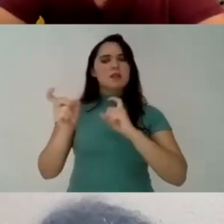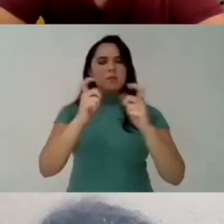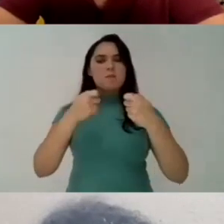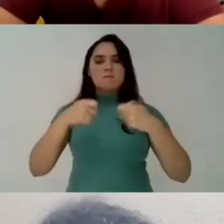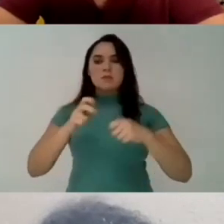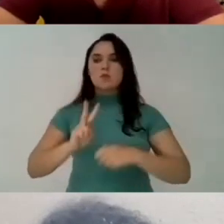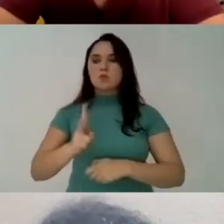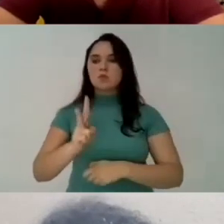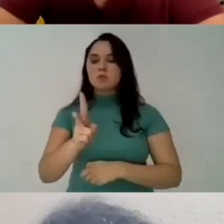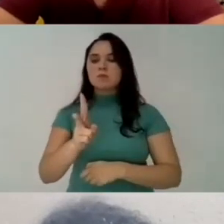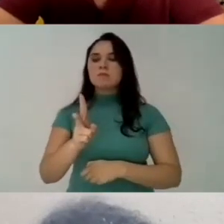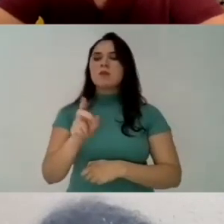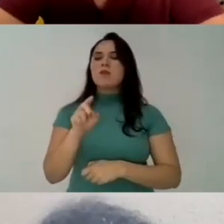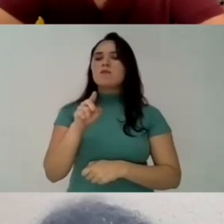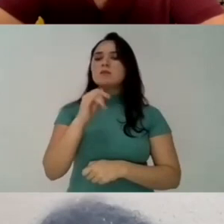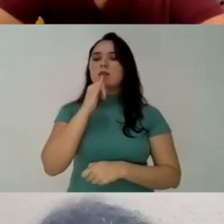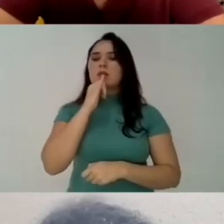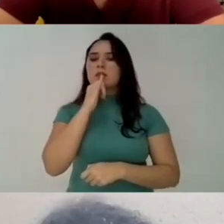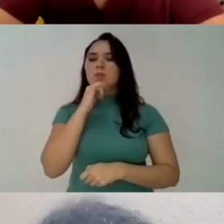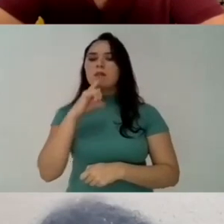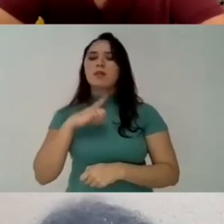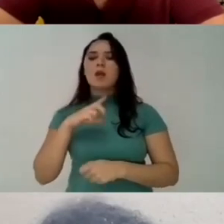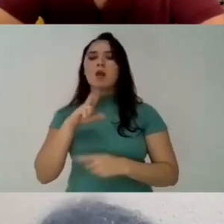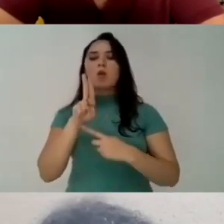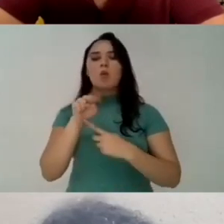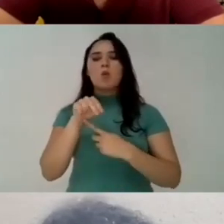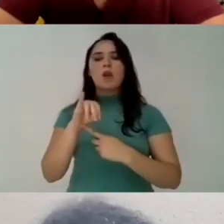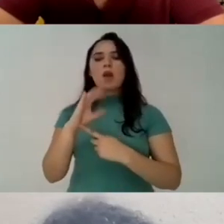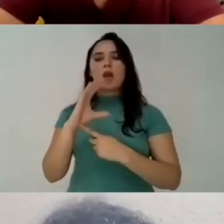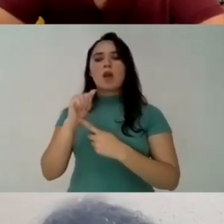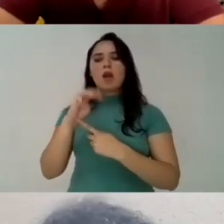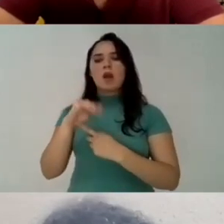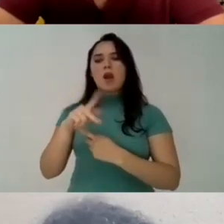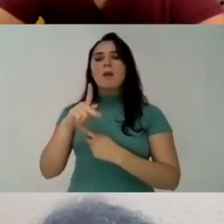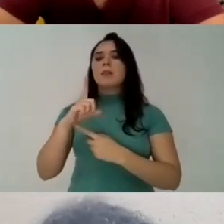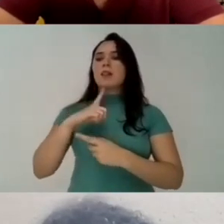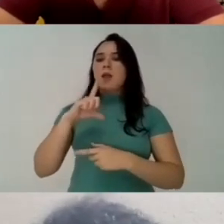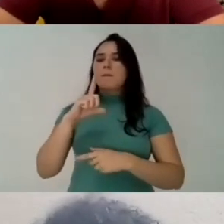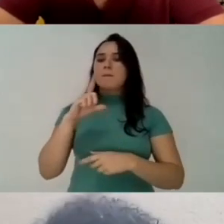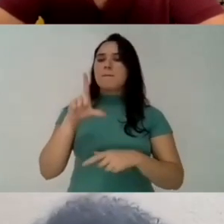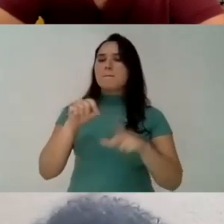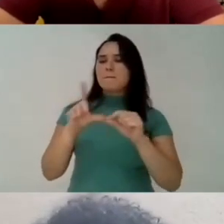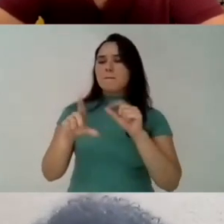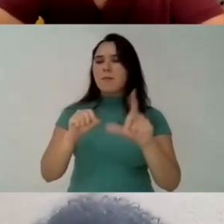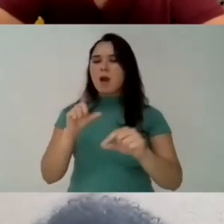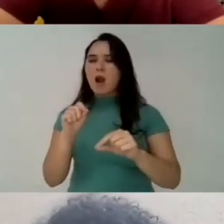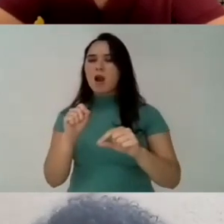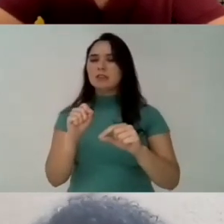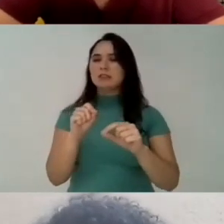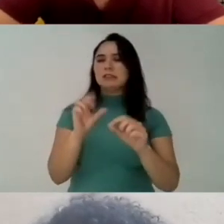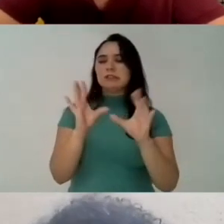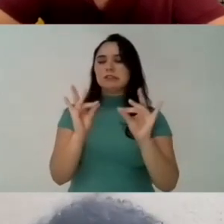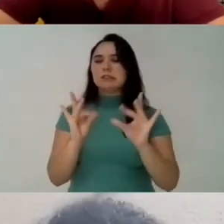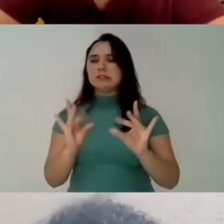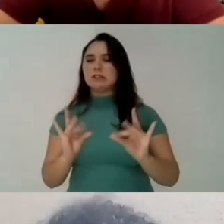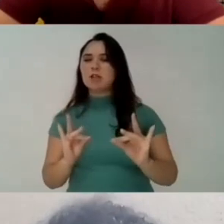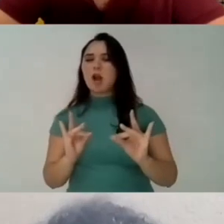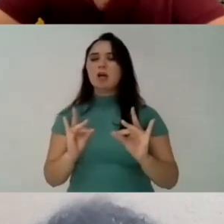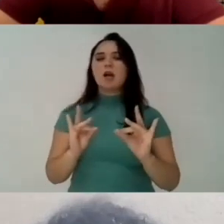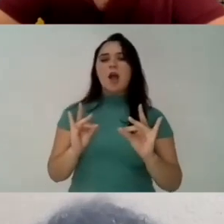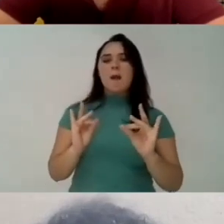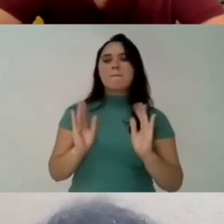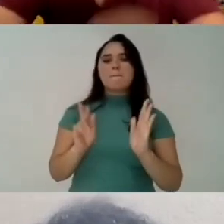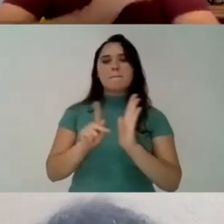the tools available to have these debates And we have to remember that the central